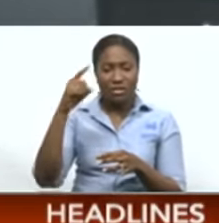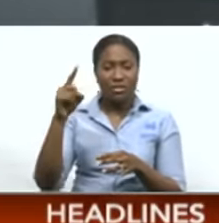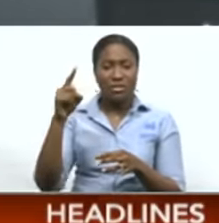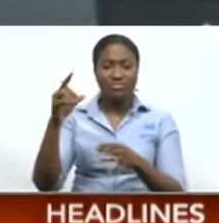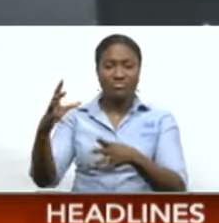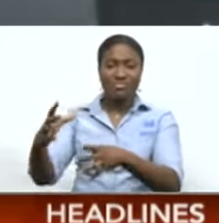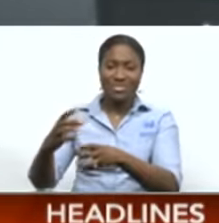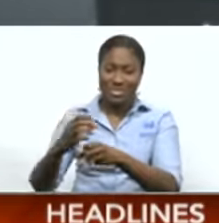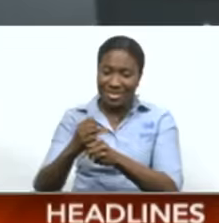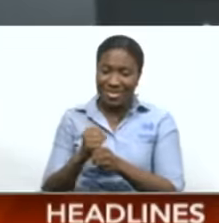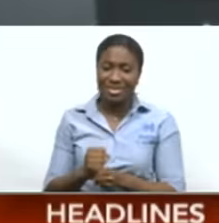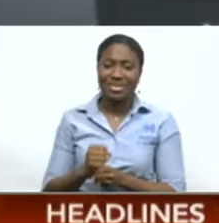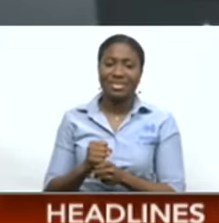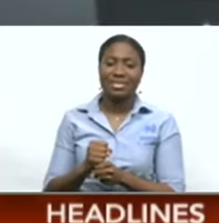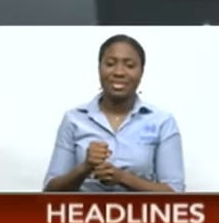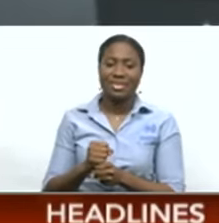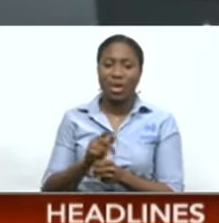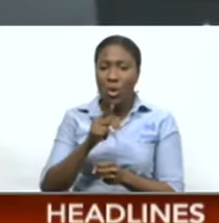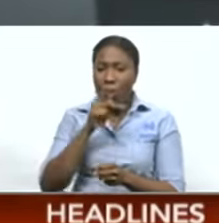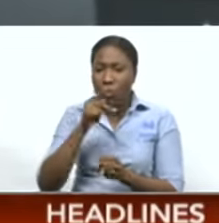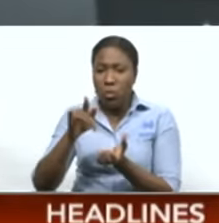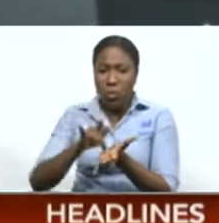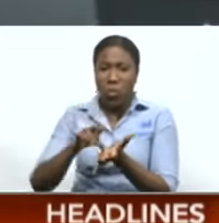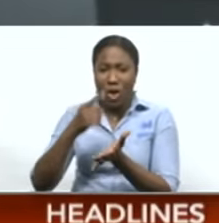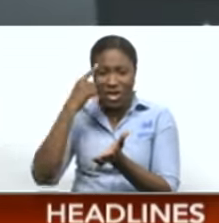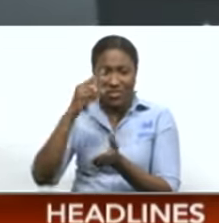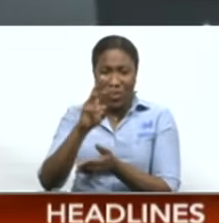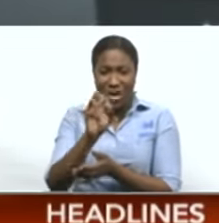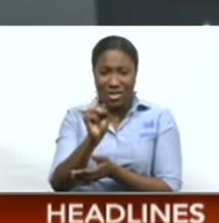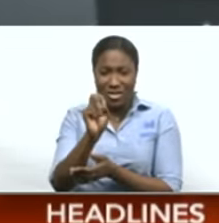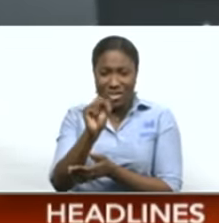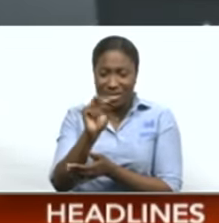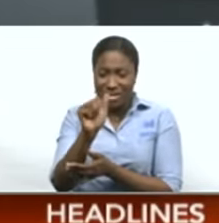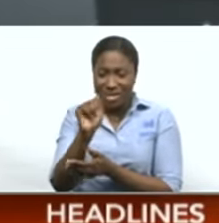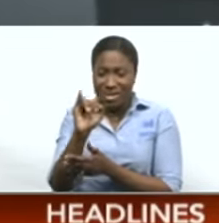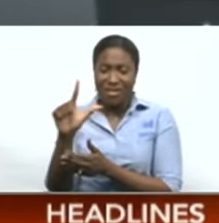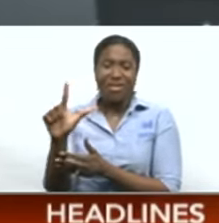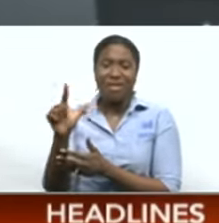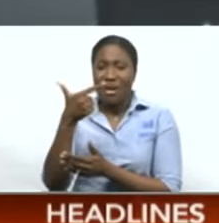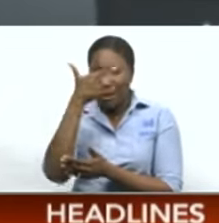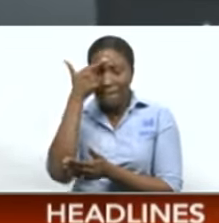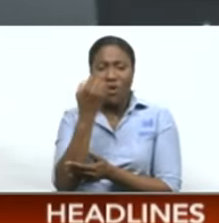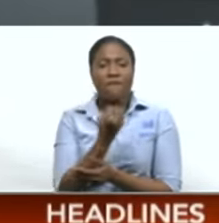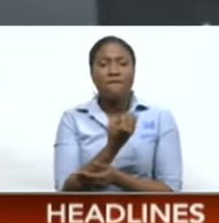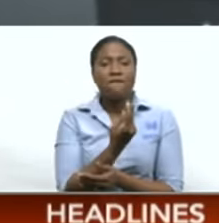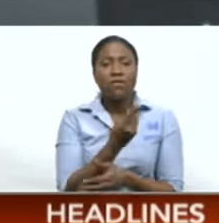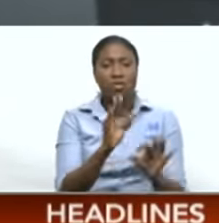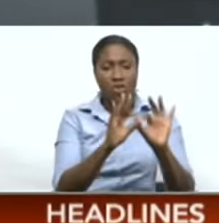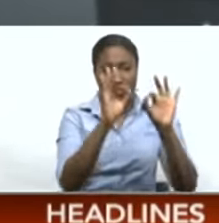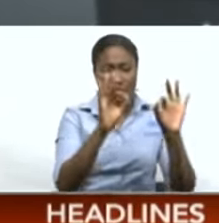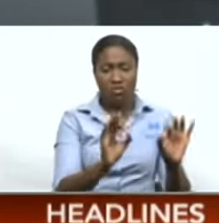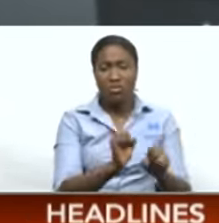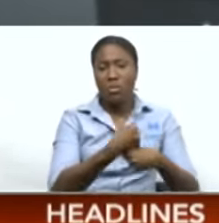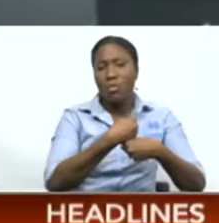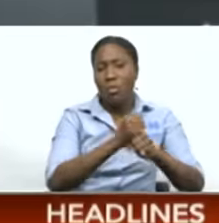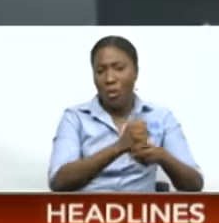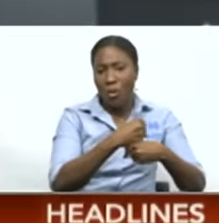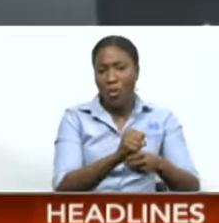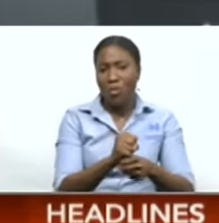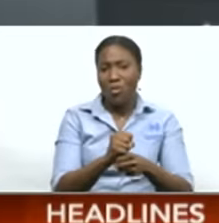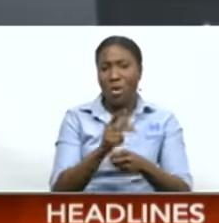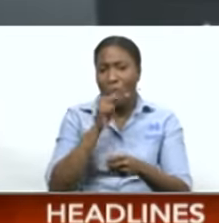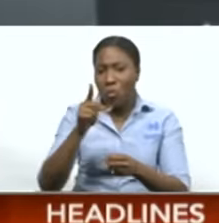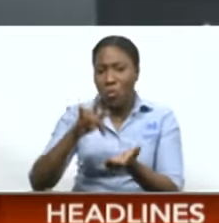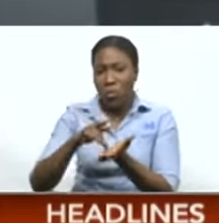main supplier, and you know, member, only a few persons supply the metal, hide, and the iron phosphate, which is utilized in the